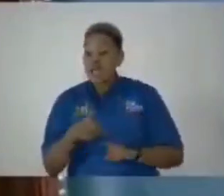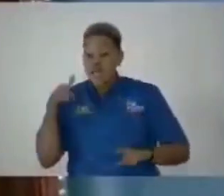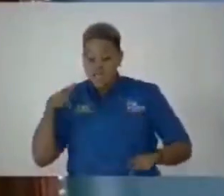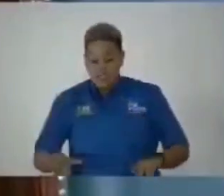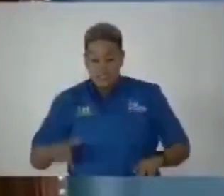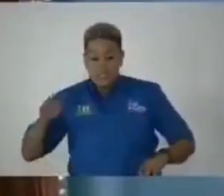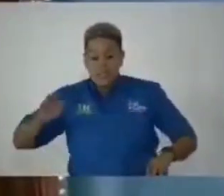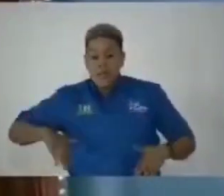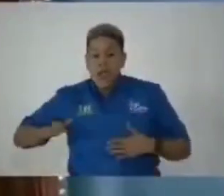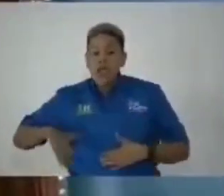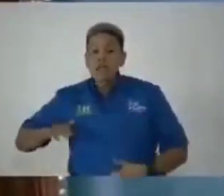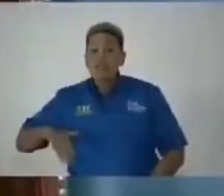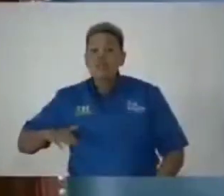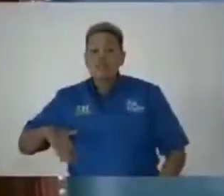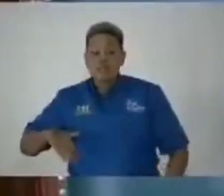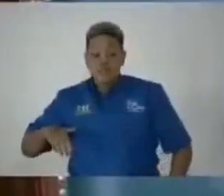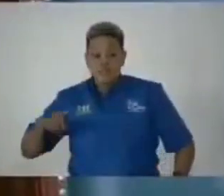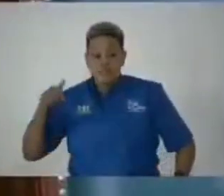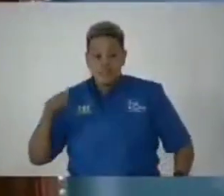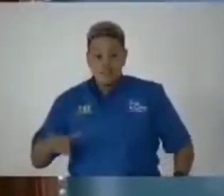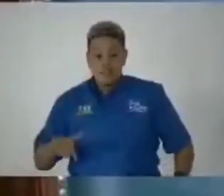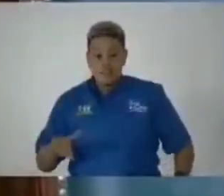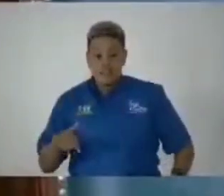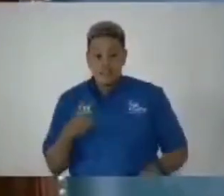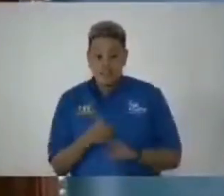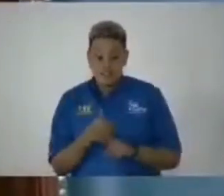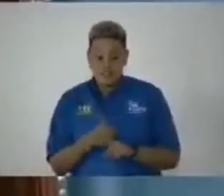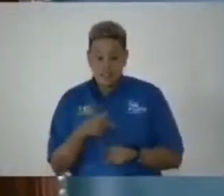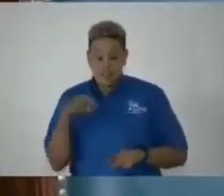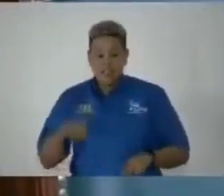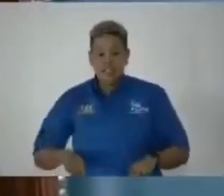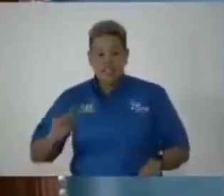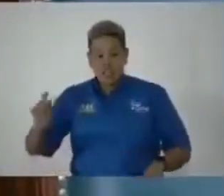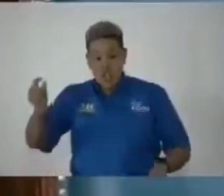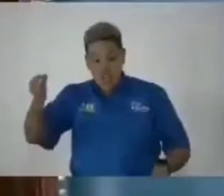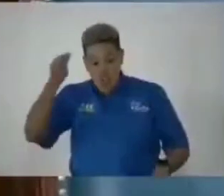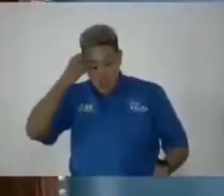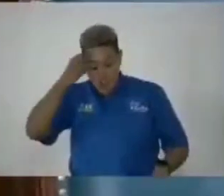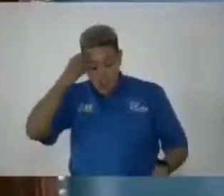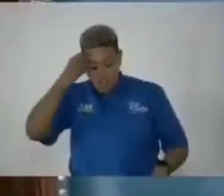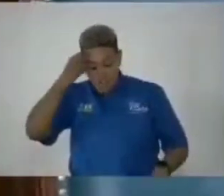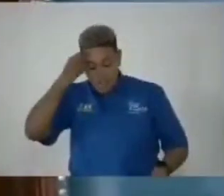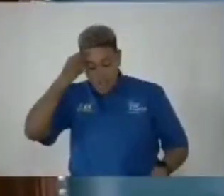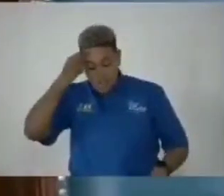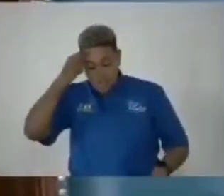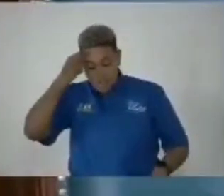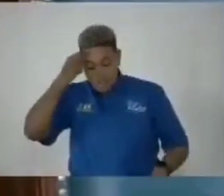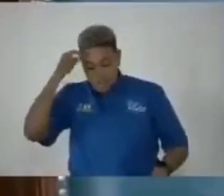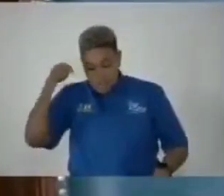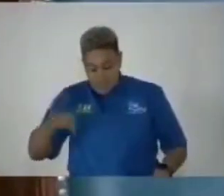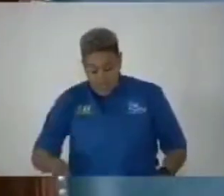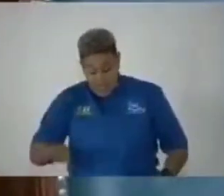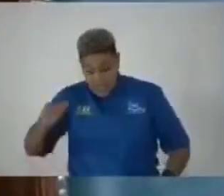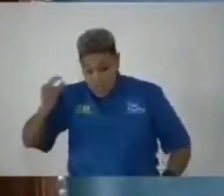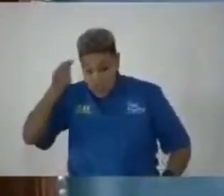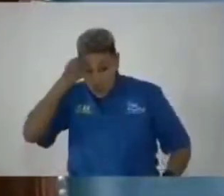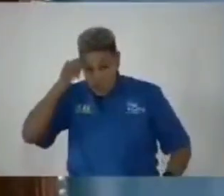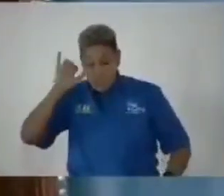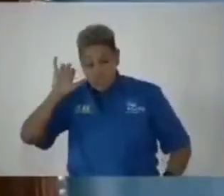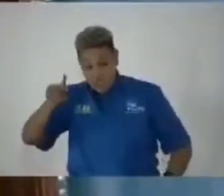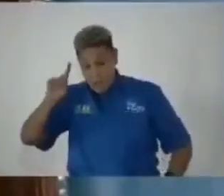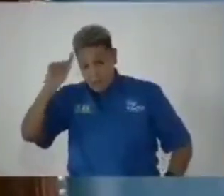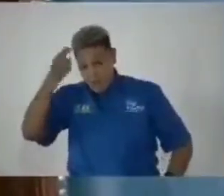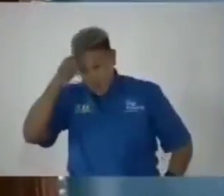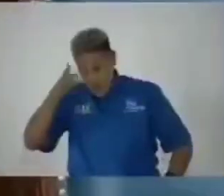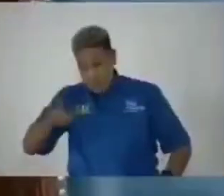that it is this government that it is this government